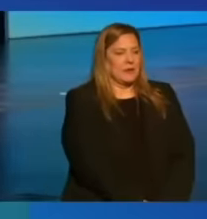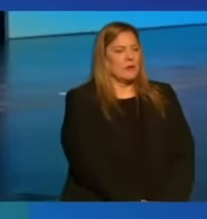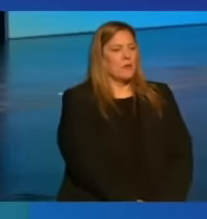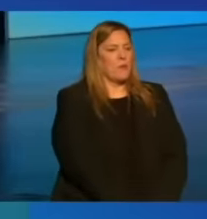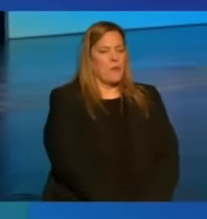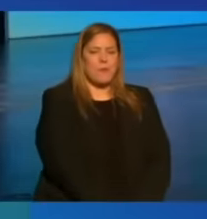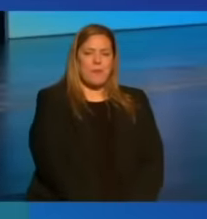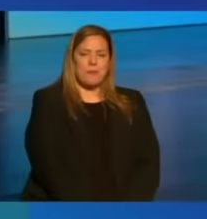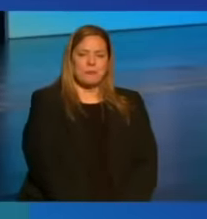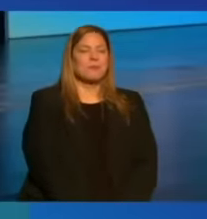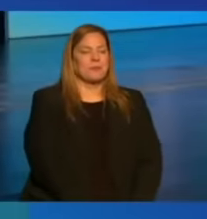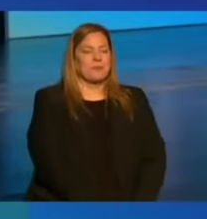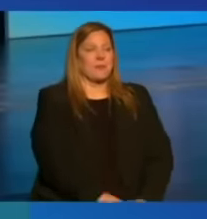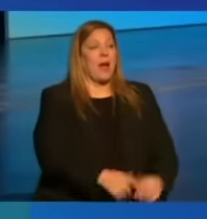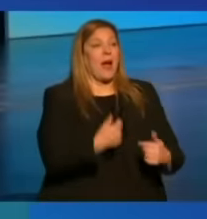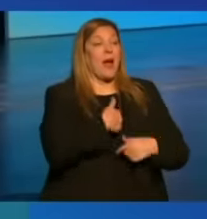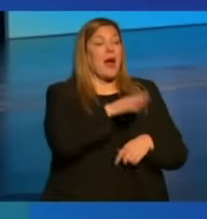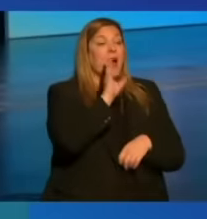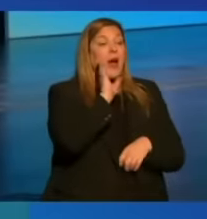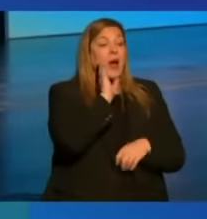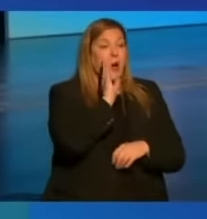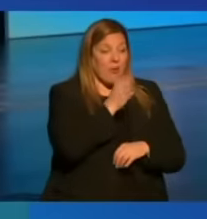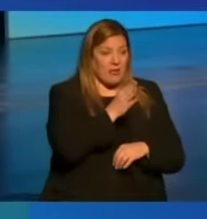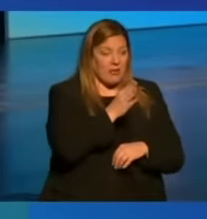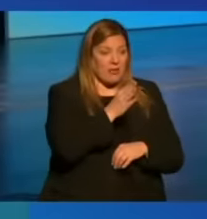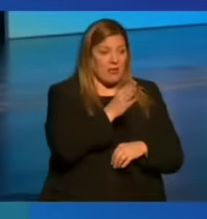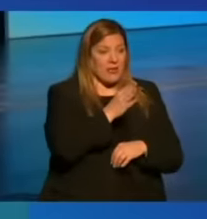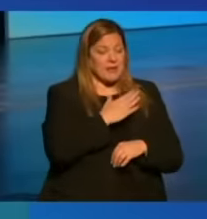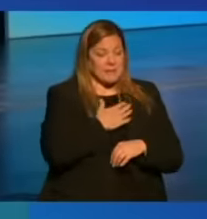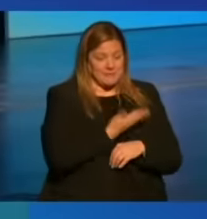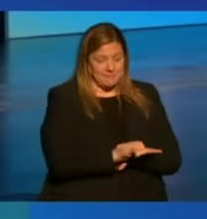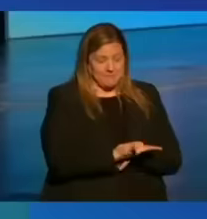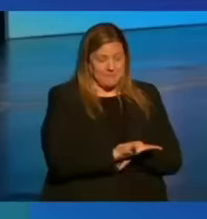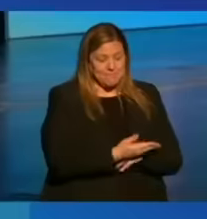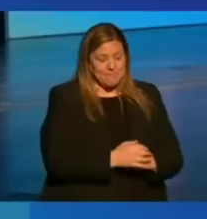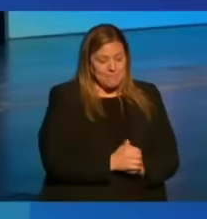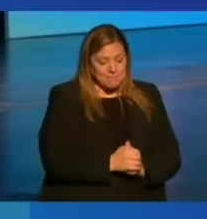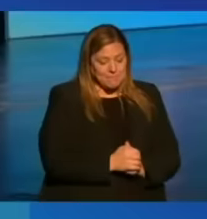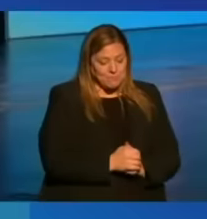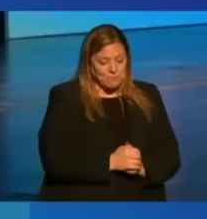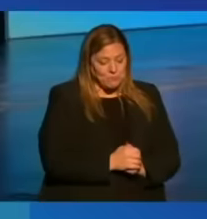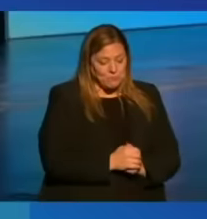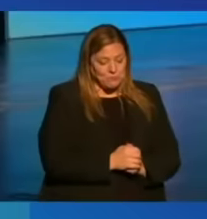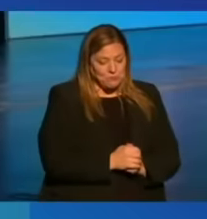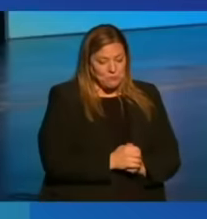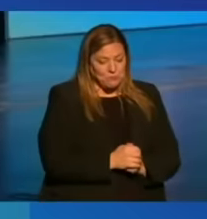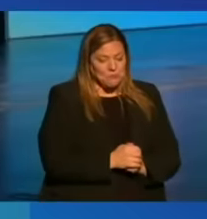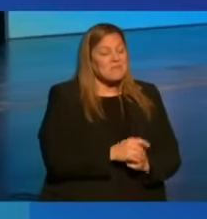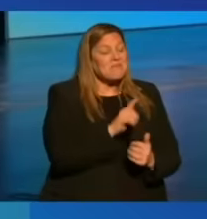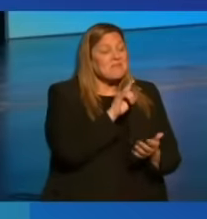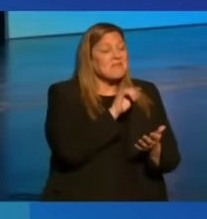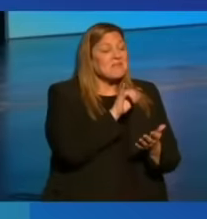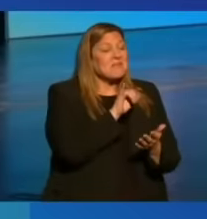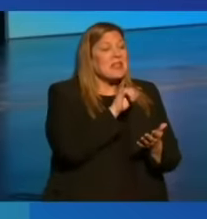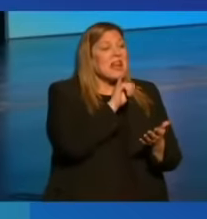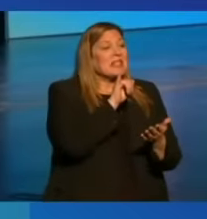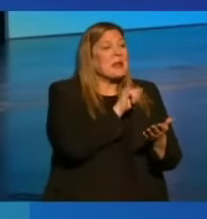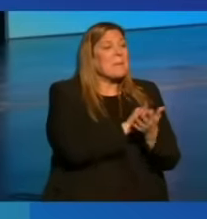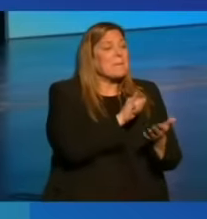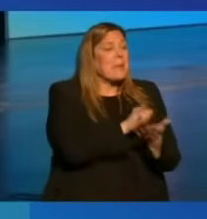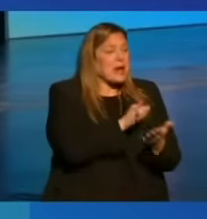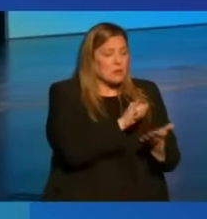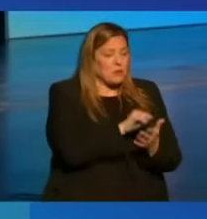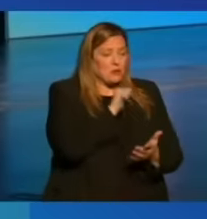Now, I will admit, it is impossible to be dispassionate in the